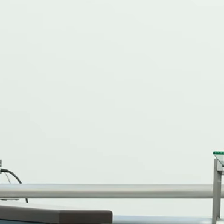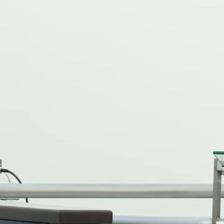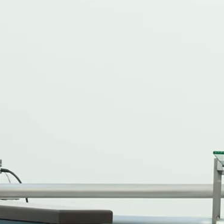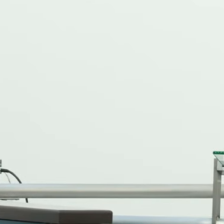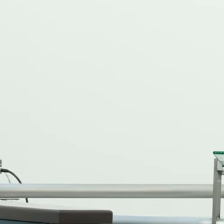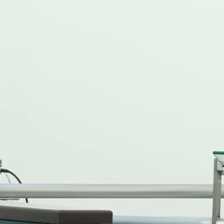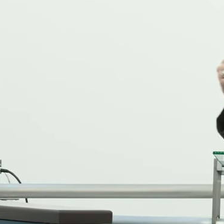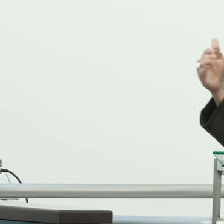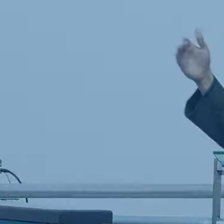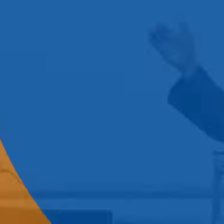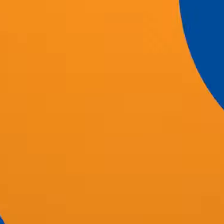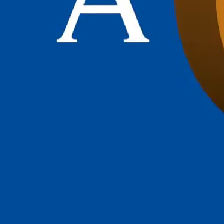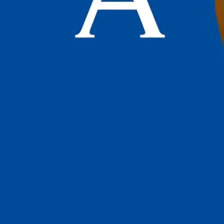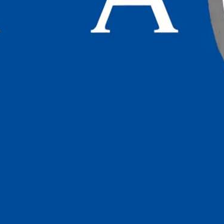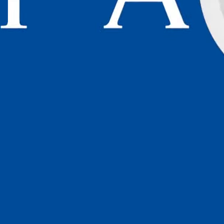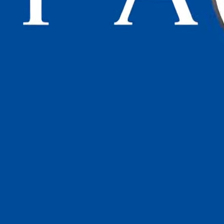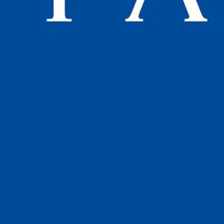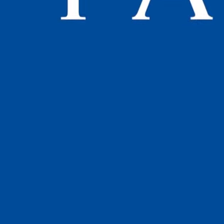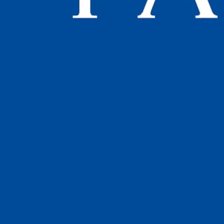And again dear brothers